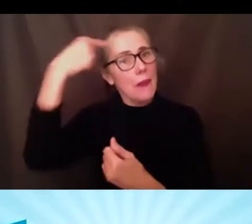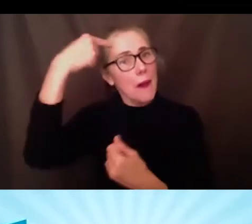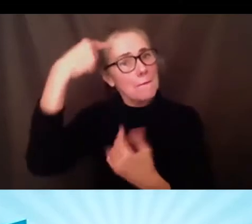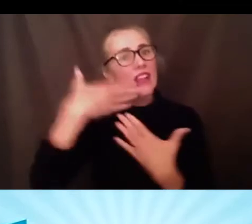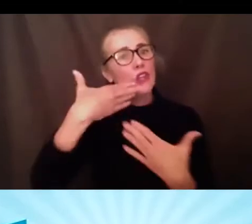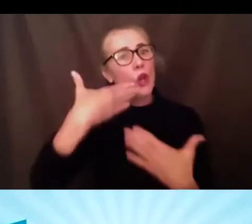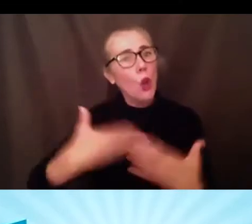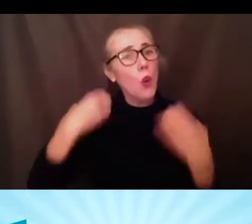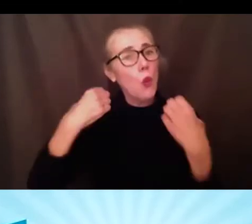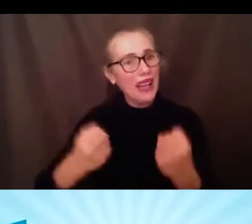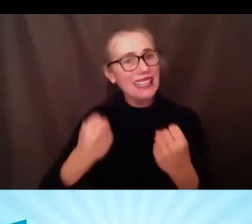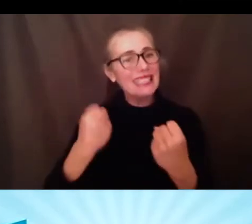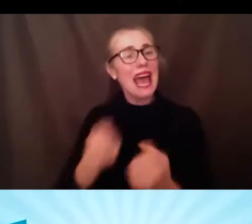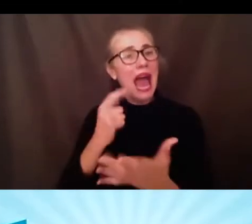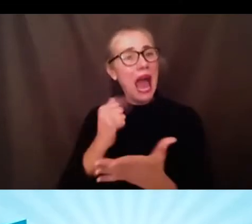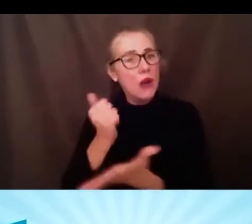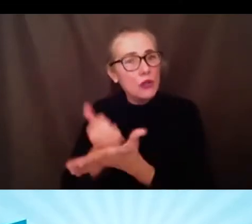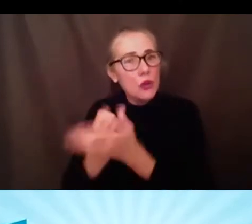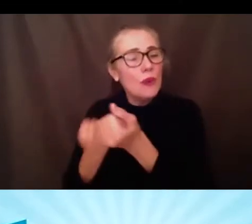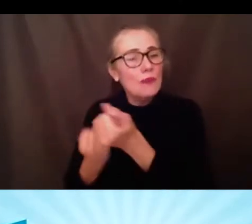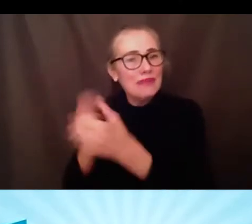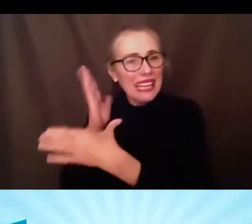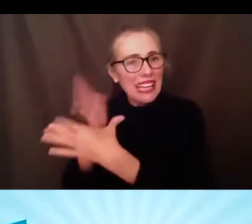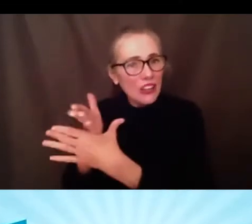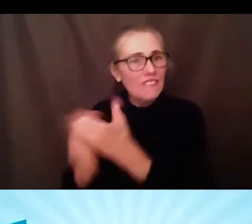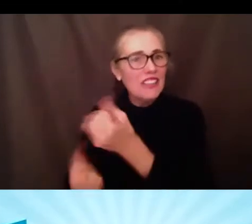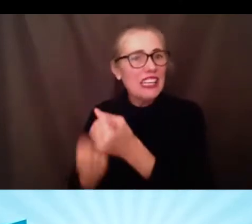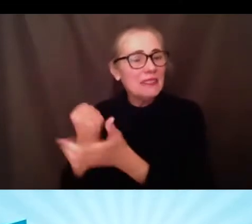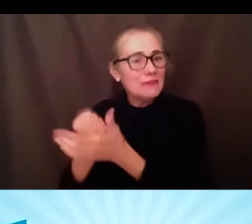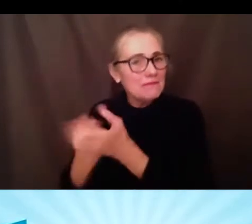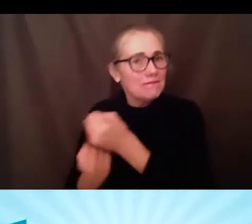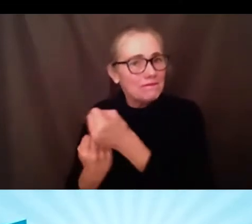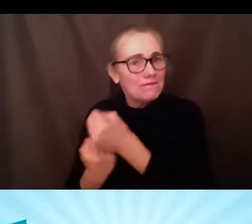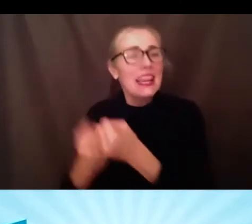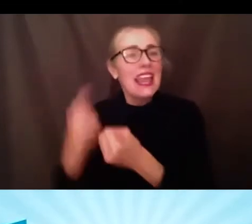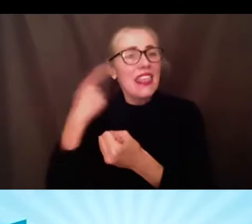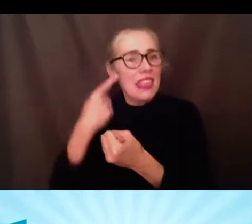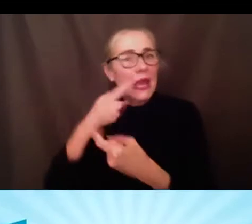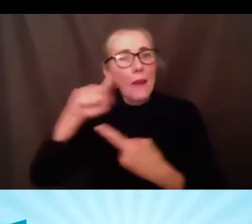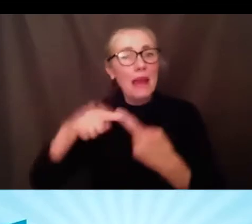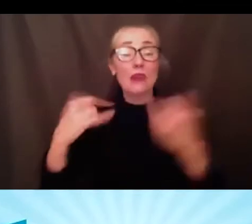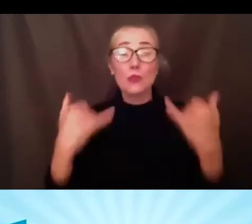and intervention and begin to act today one day at a time thank you